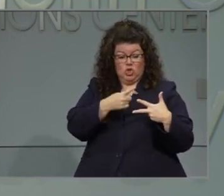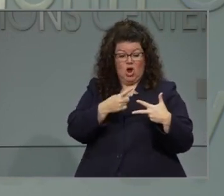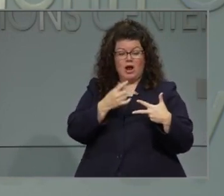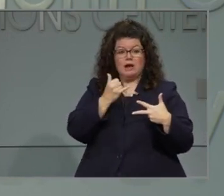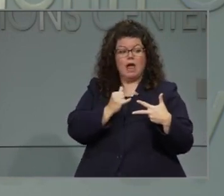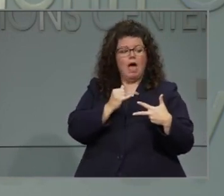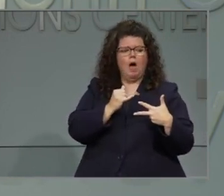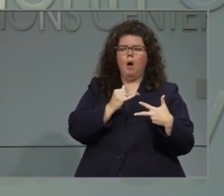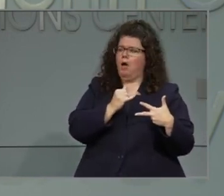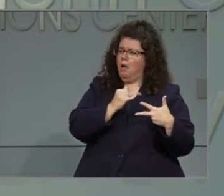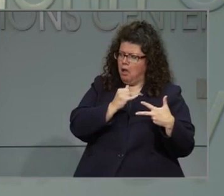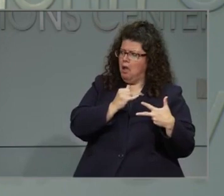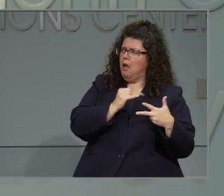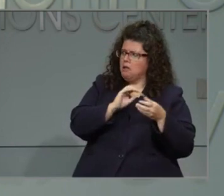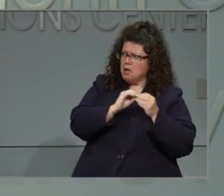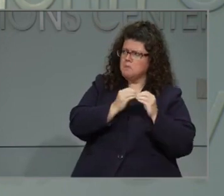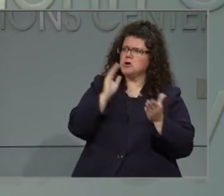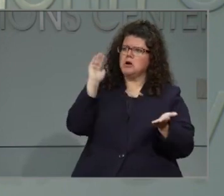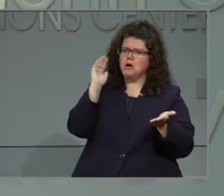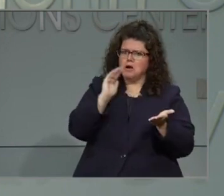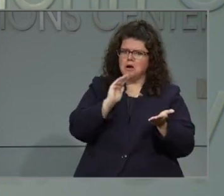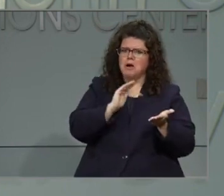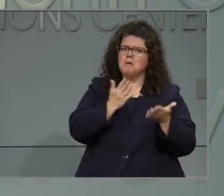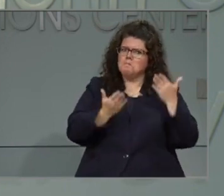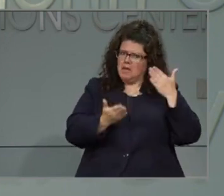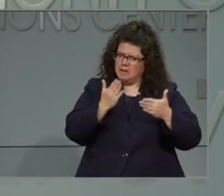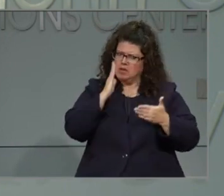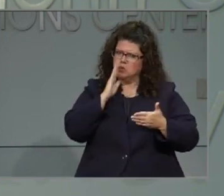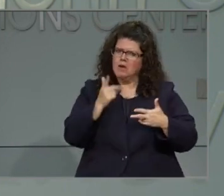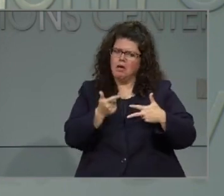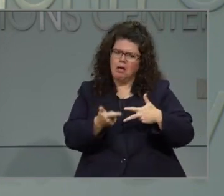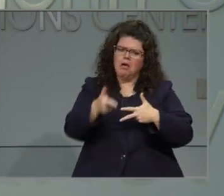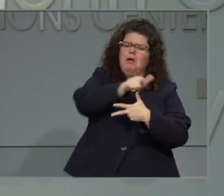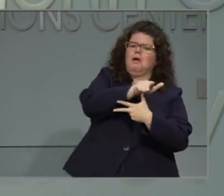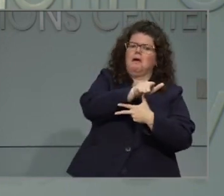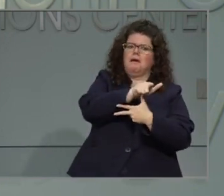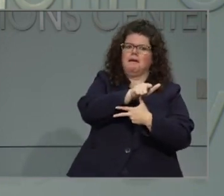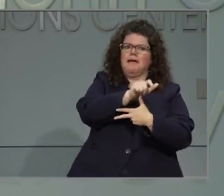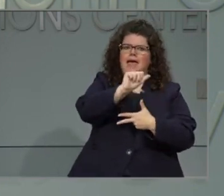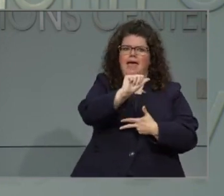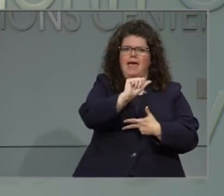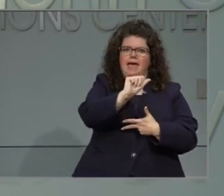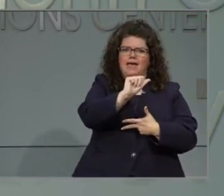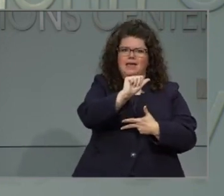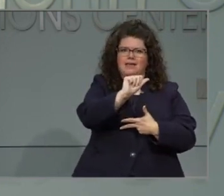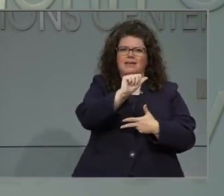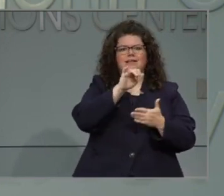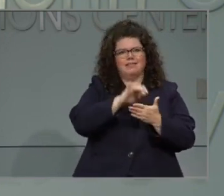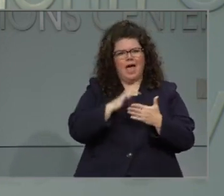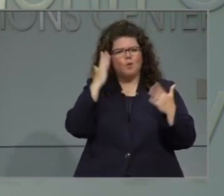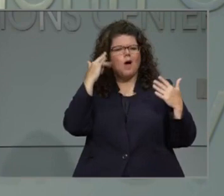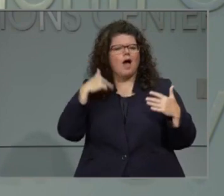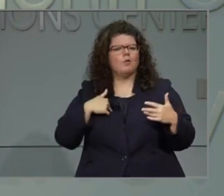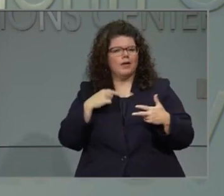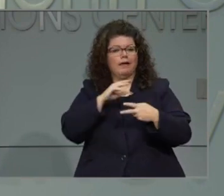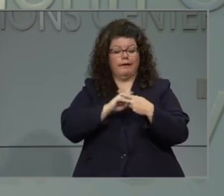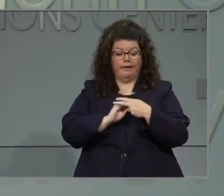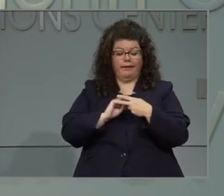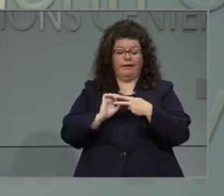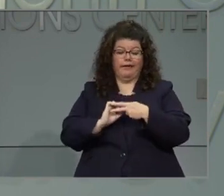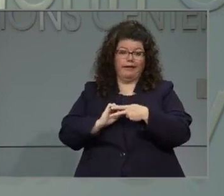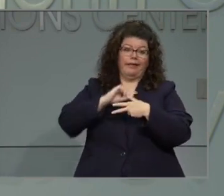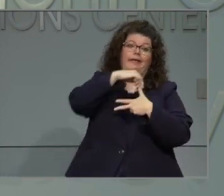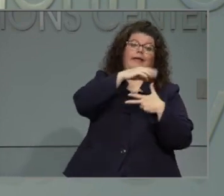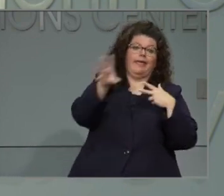at trying to go to option A, and we wanted to be able to give them that opportunity. And so we